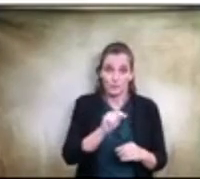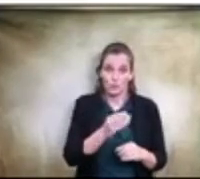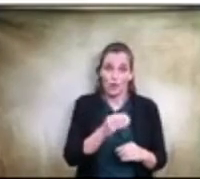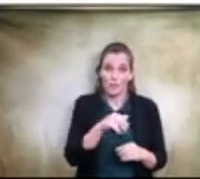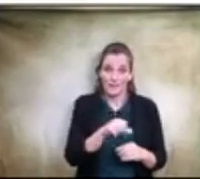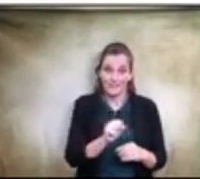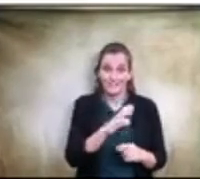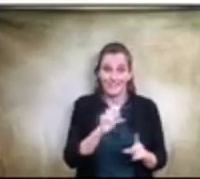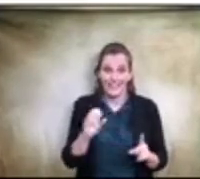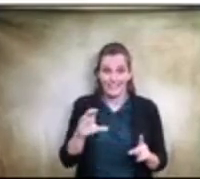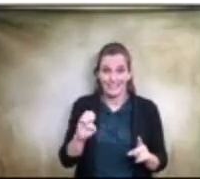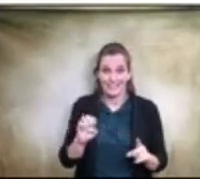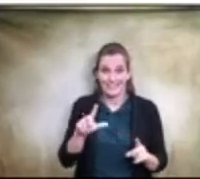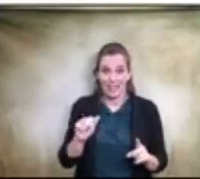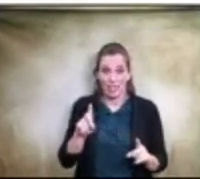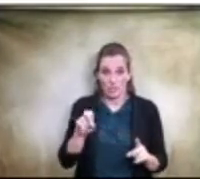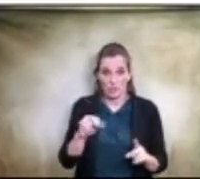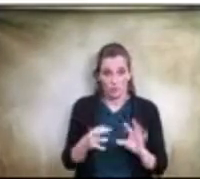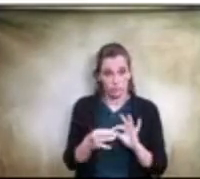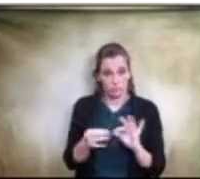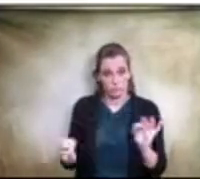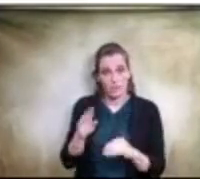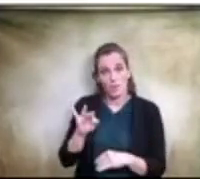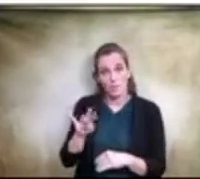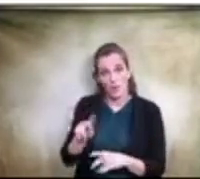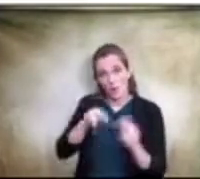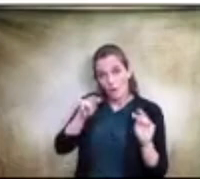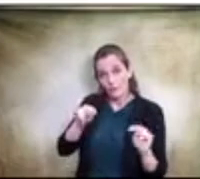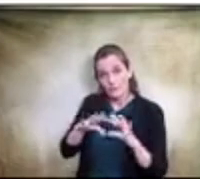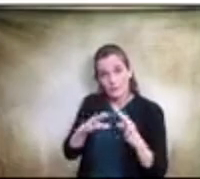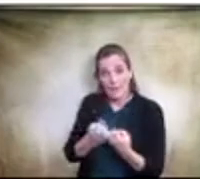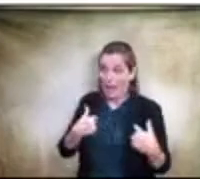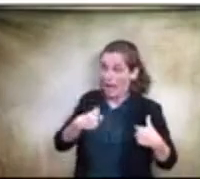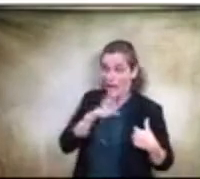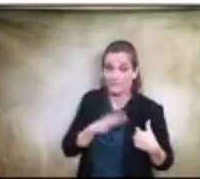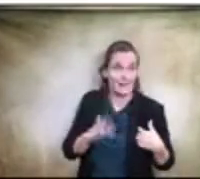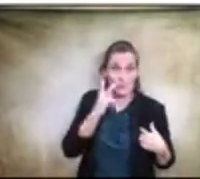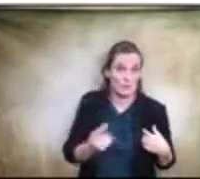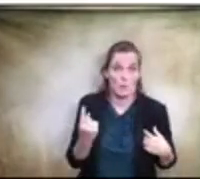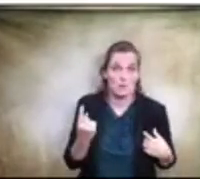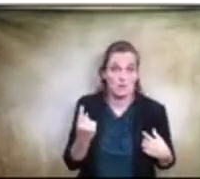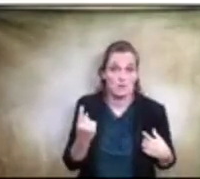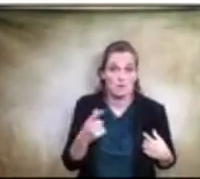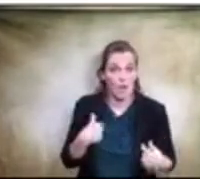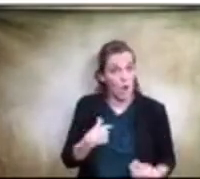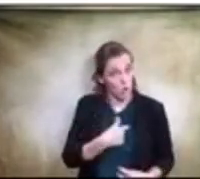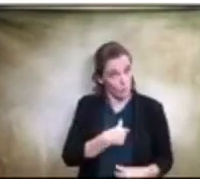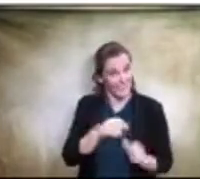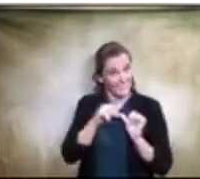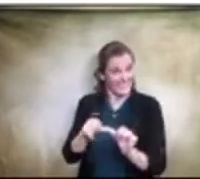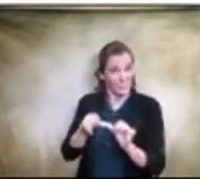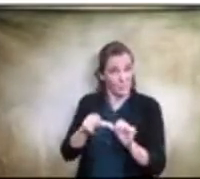the bond oversight committee and I've never seen one. So, uh, are we continually doing this, uh,